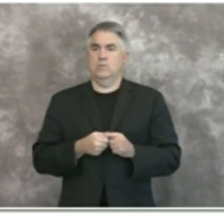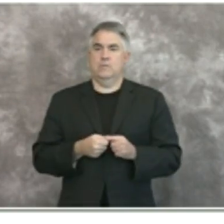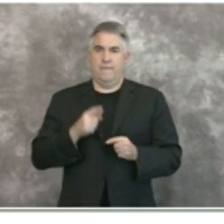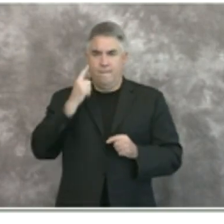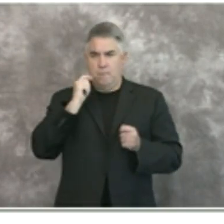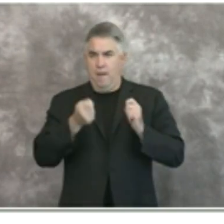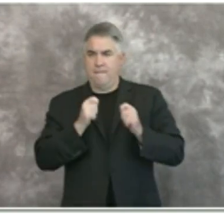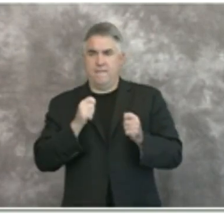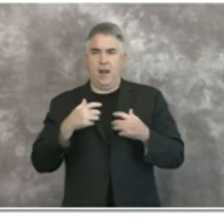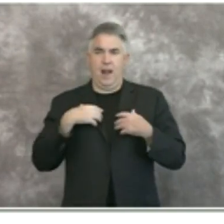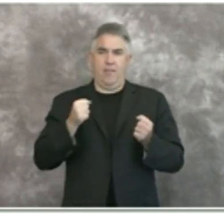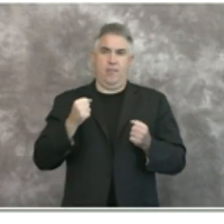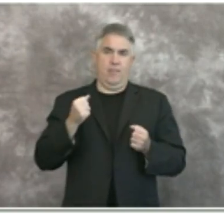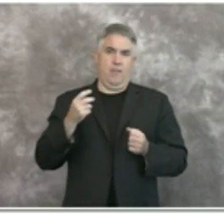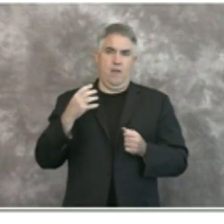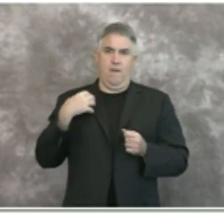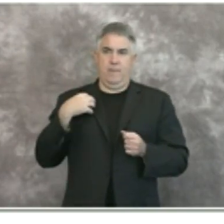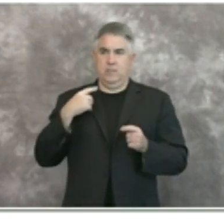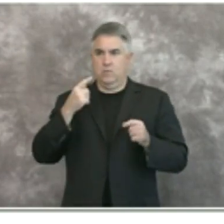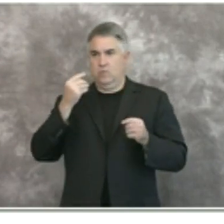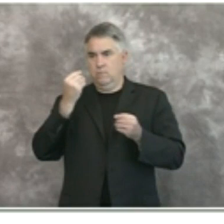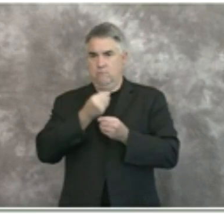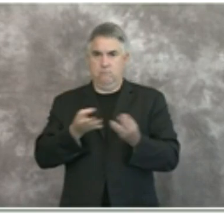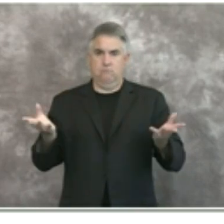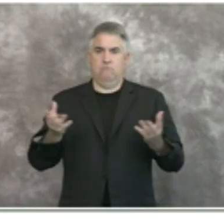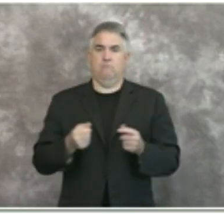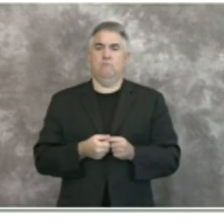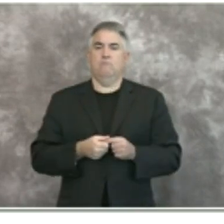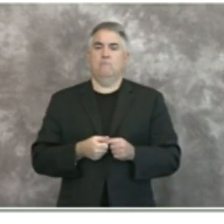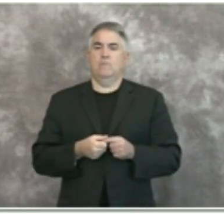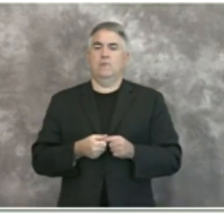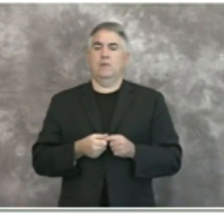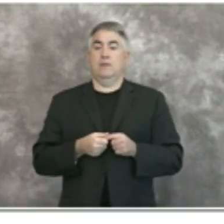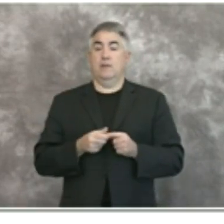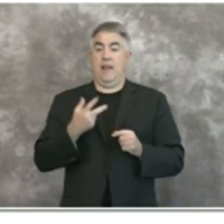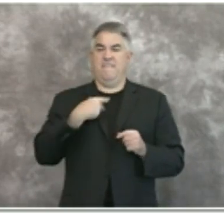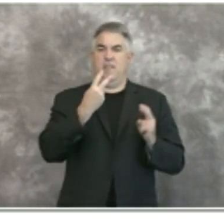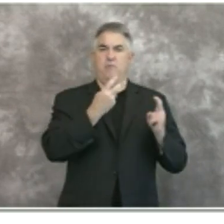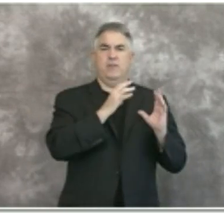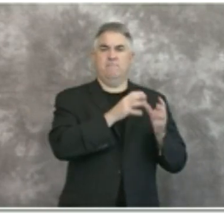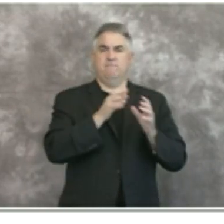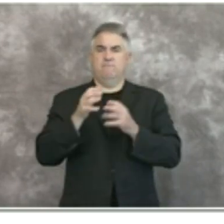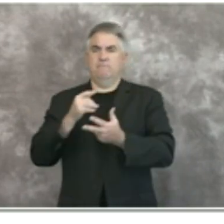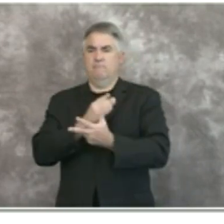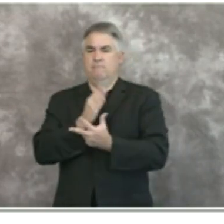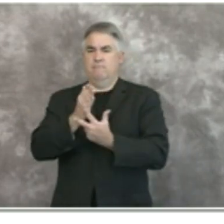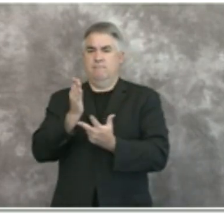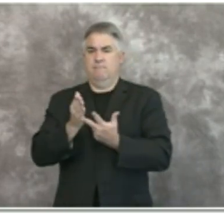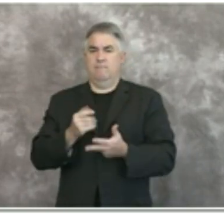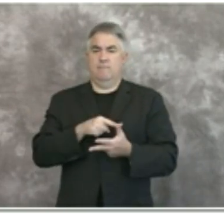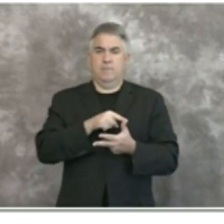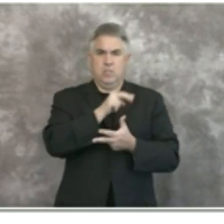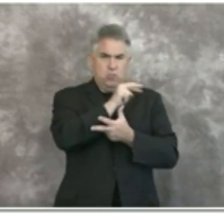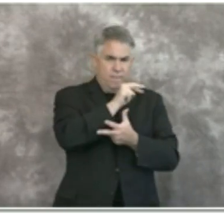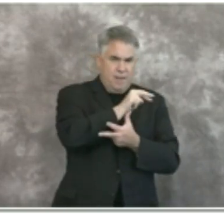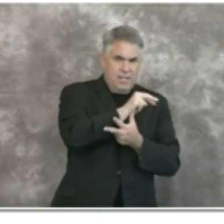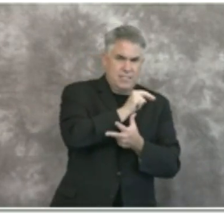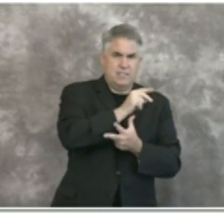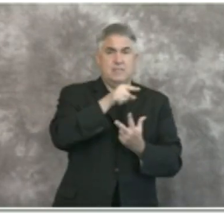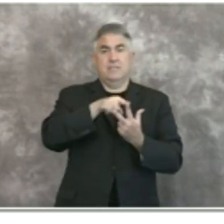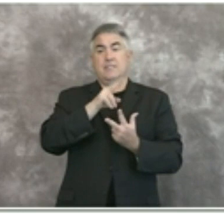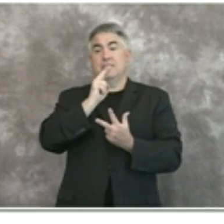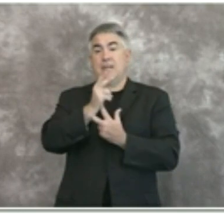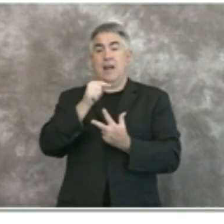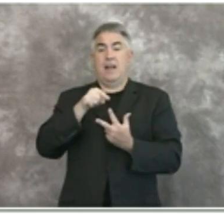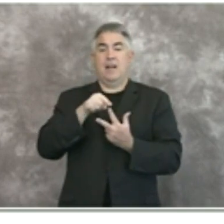and you can see them in three different categories uh you have them in epidemiology and surveillance second category in